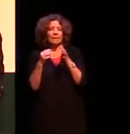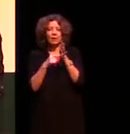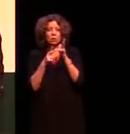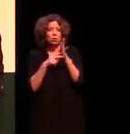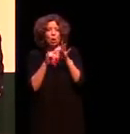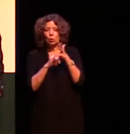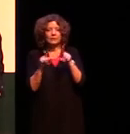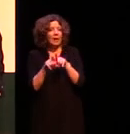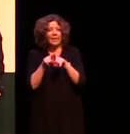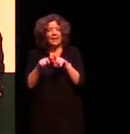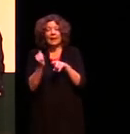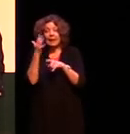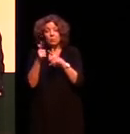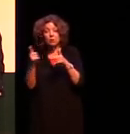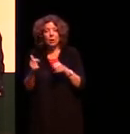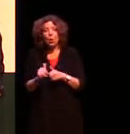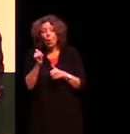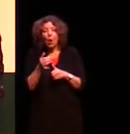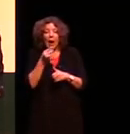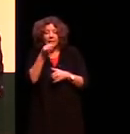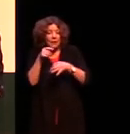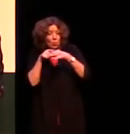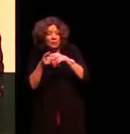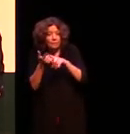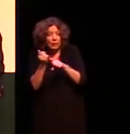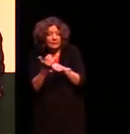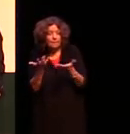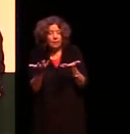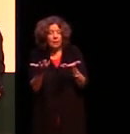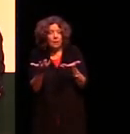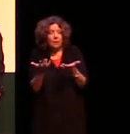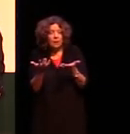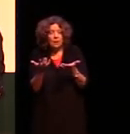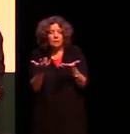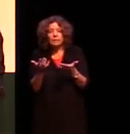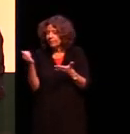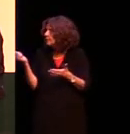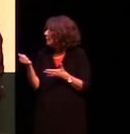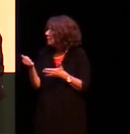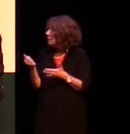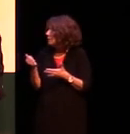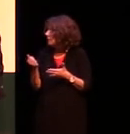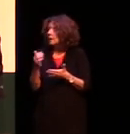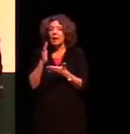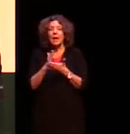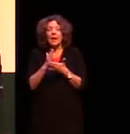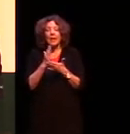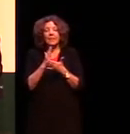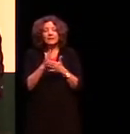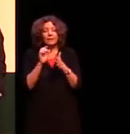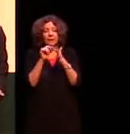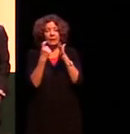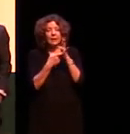aboriginal languages or even asking a question for example in terms of well there's certainly prosody